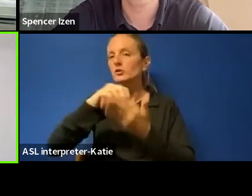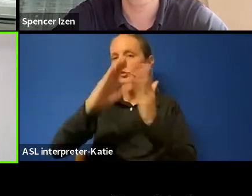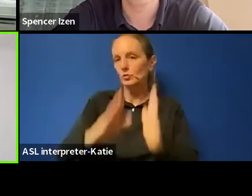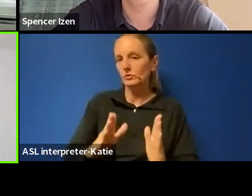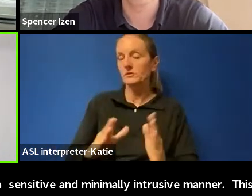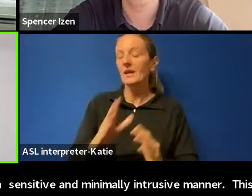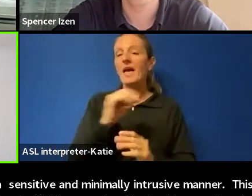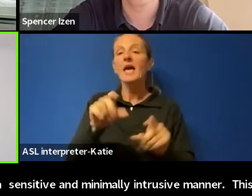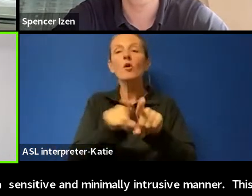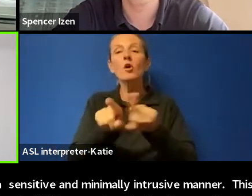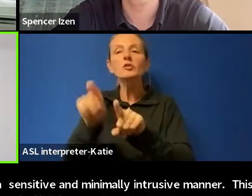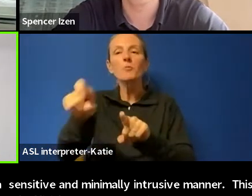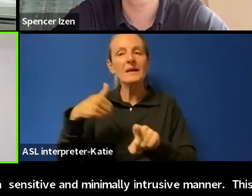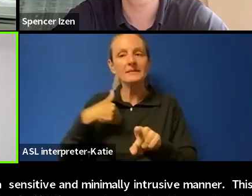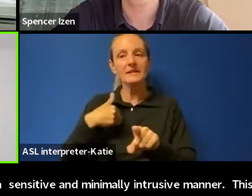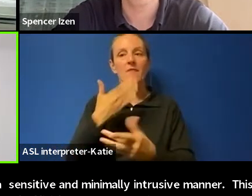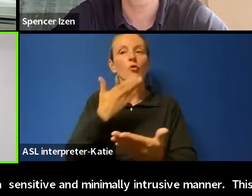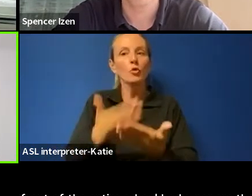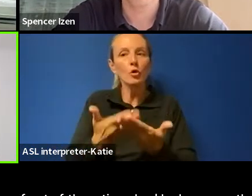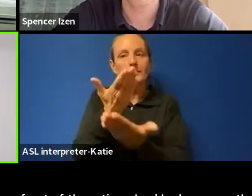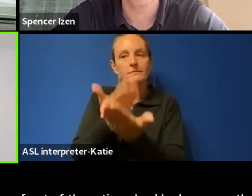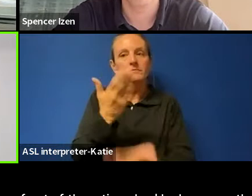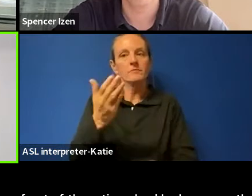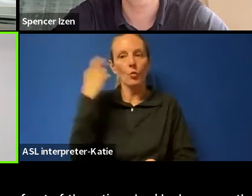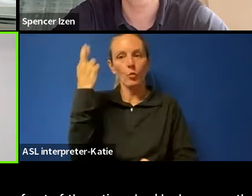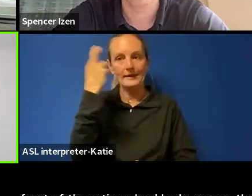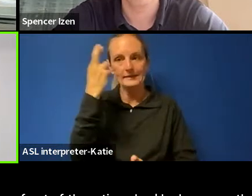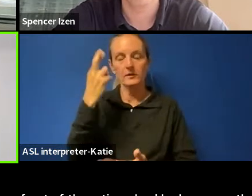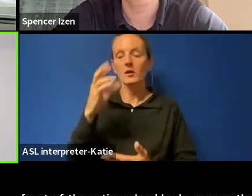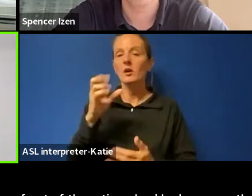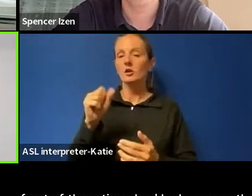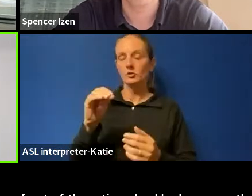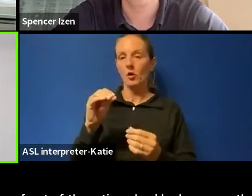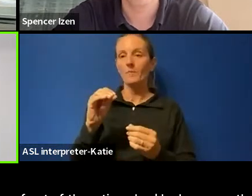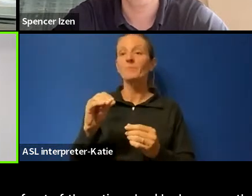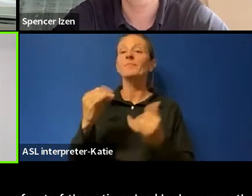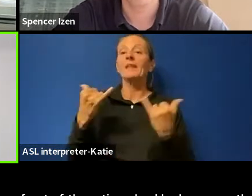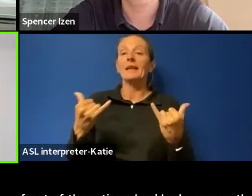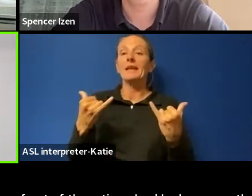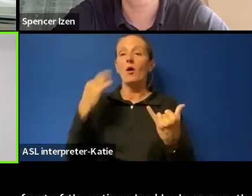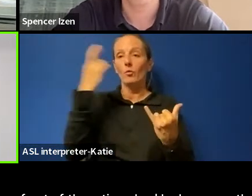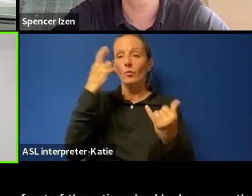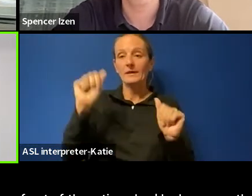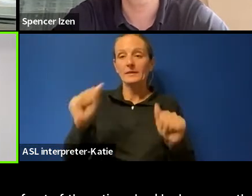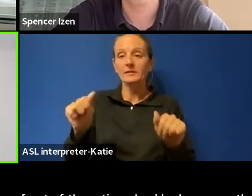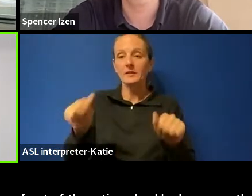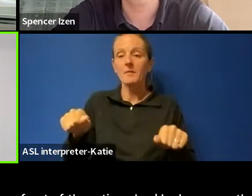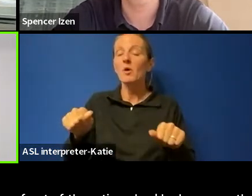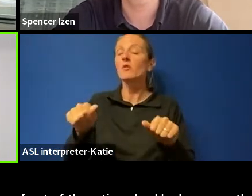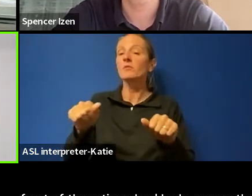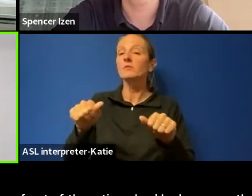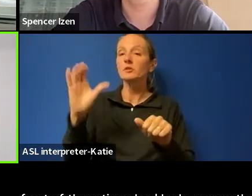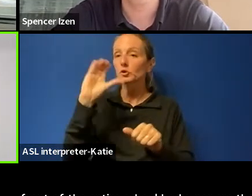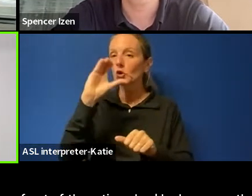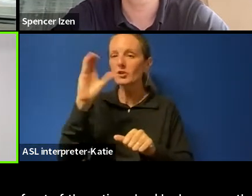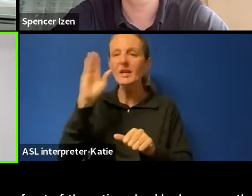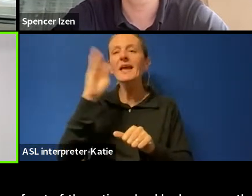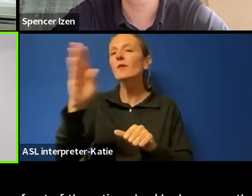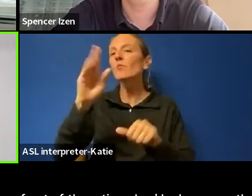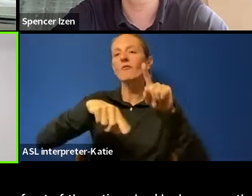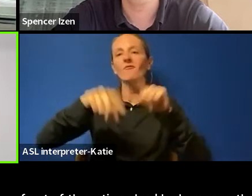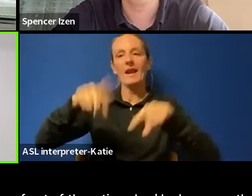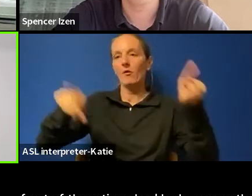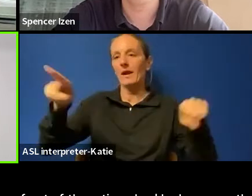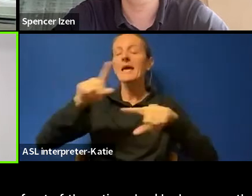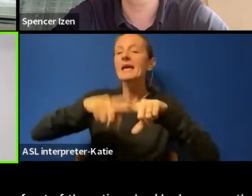A court will consider all surrounding circumstances of a search. The reasonable extent of the search will vary depending on the gravity